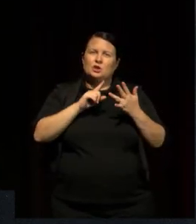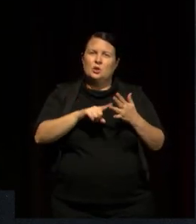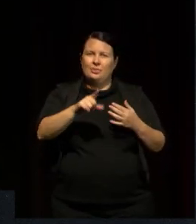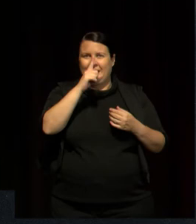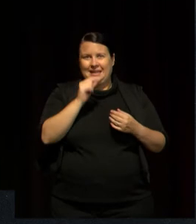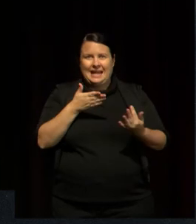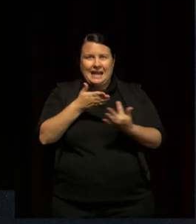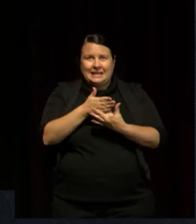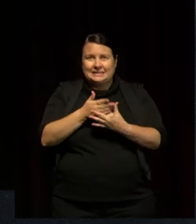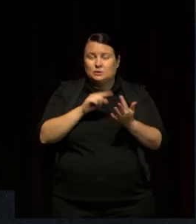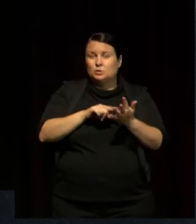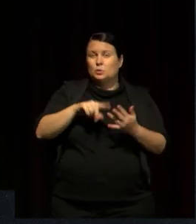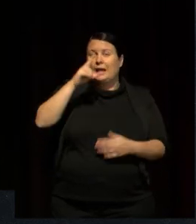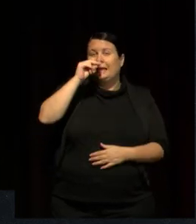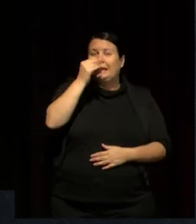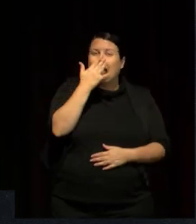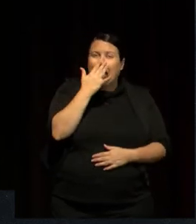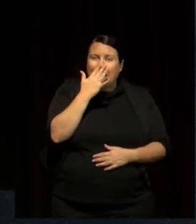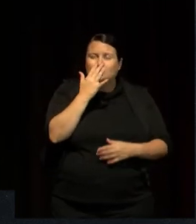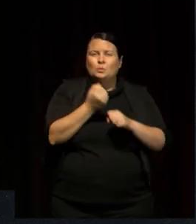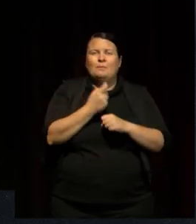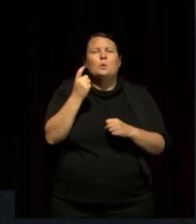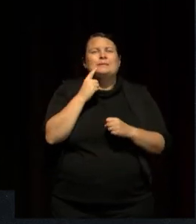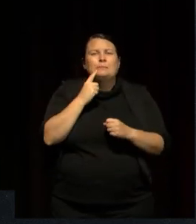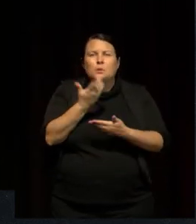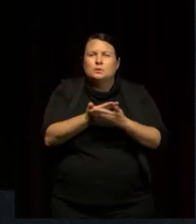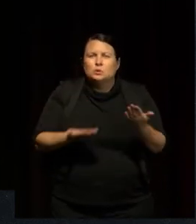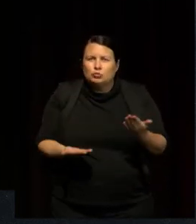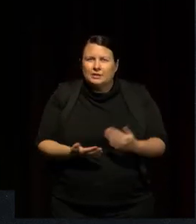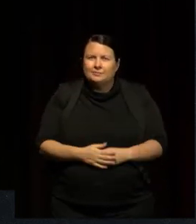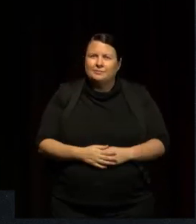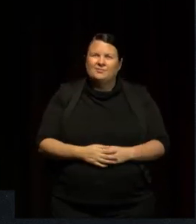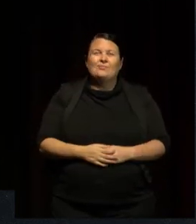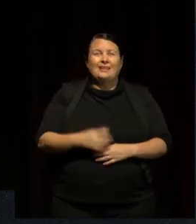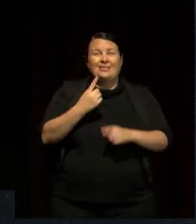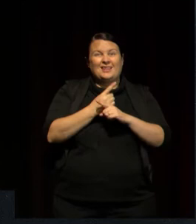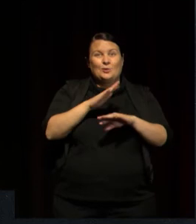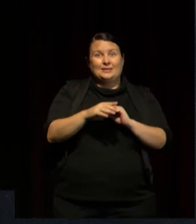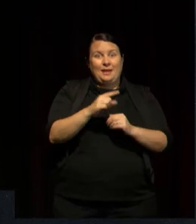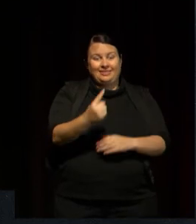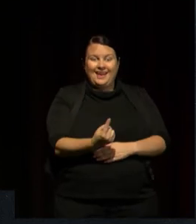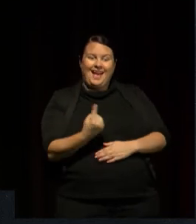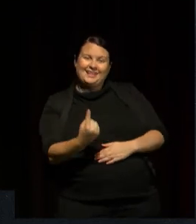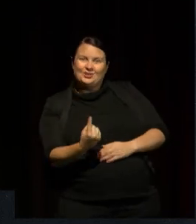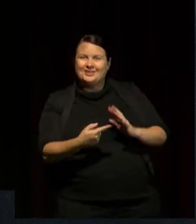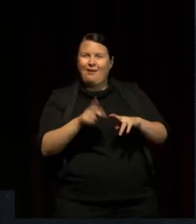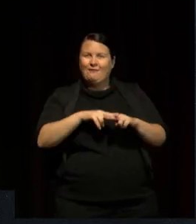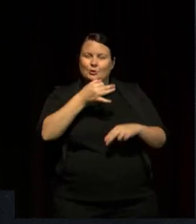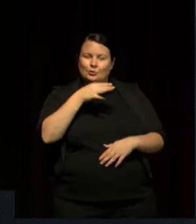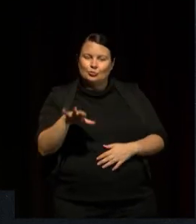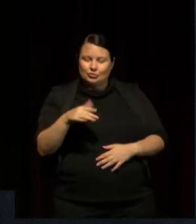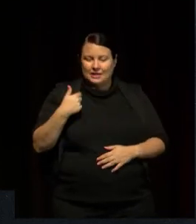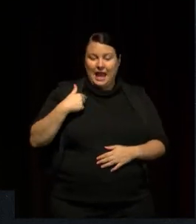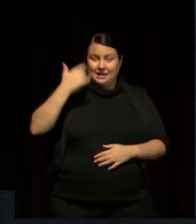access at a very young age, which goes to these larger questions of the agency of children and adults' recognition of that